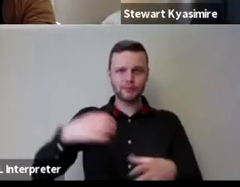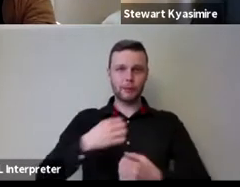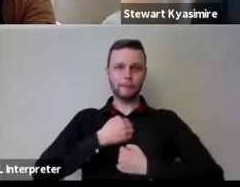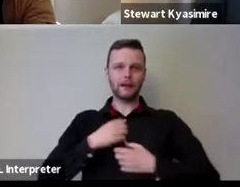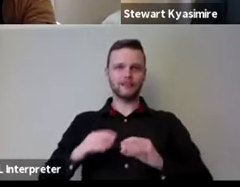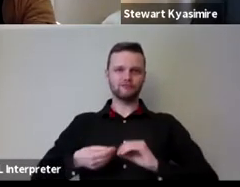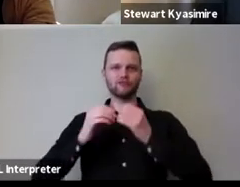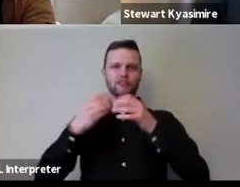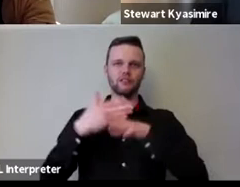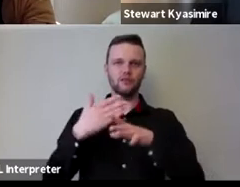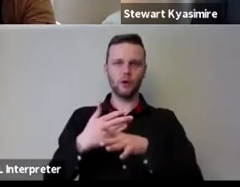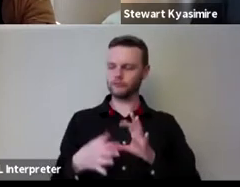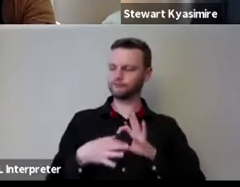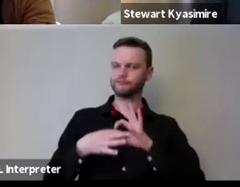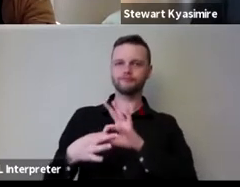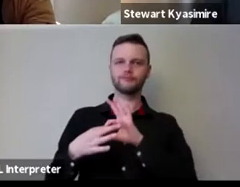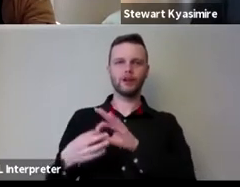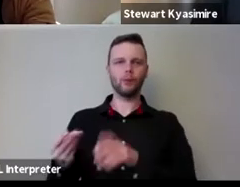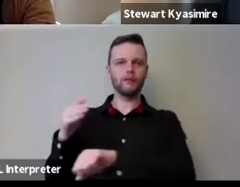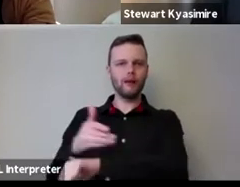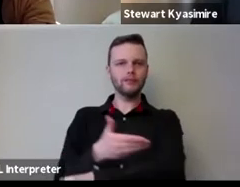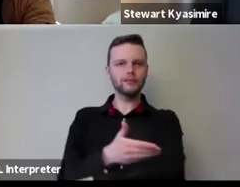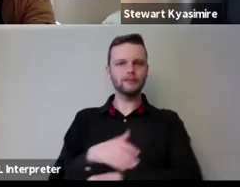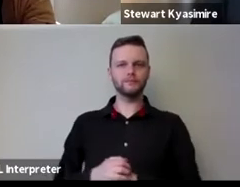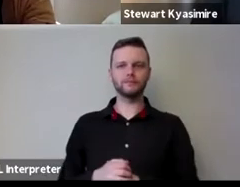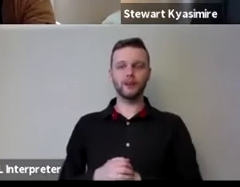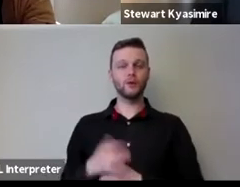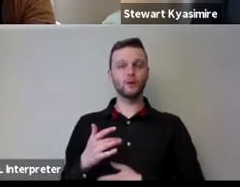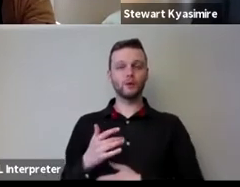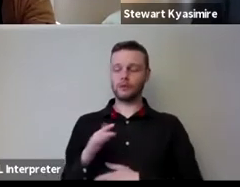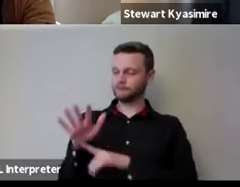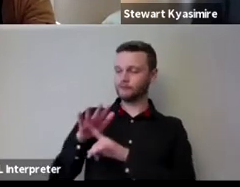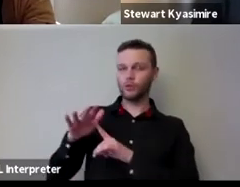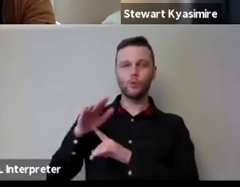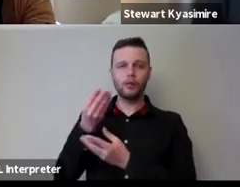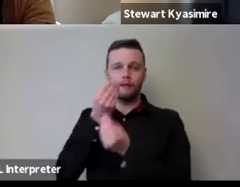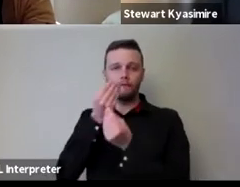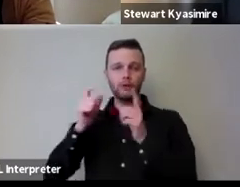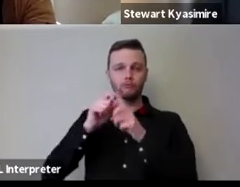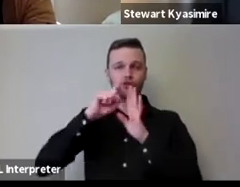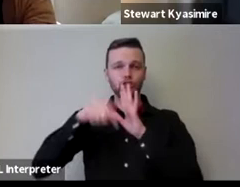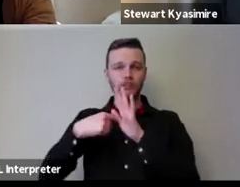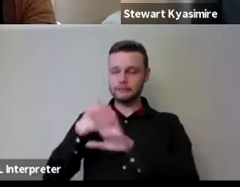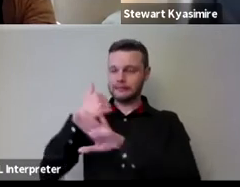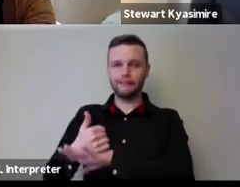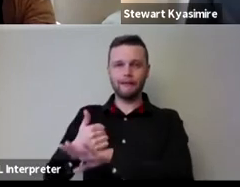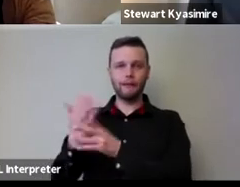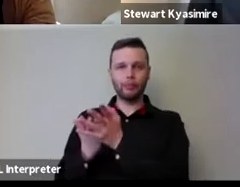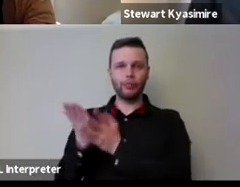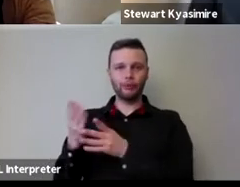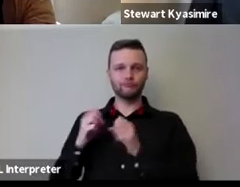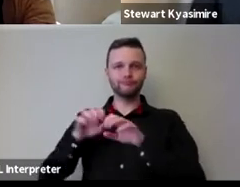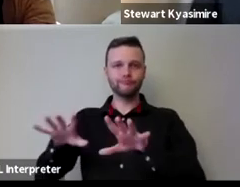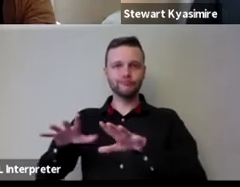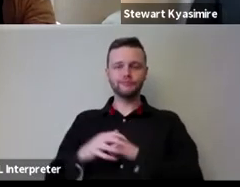um engage with my my garden and with local food projects in my village that were set up in response to the pandemic because there was a big issue here